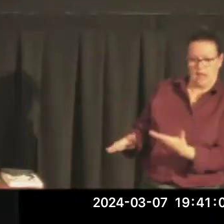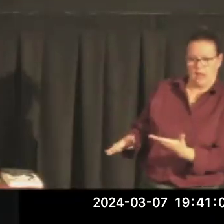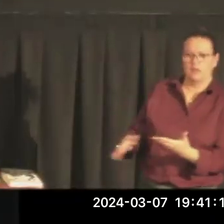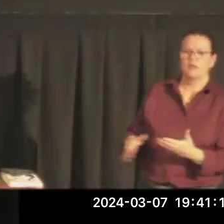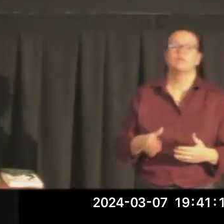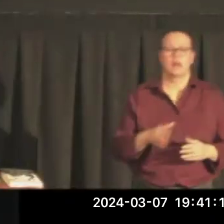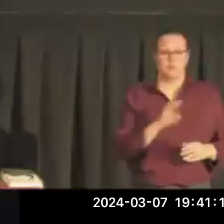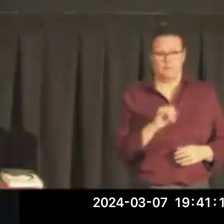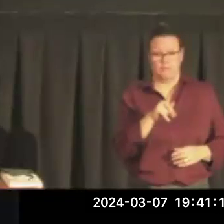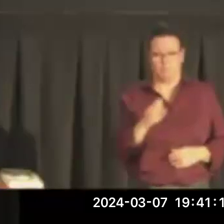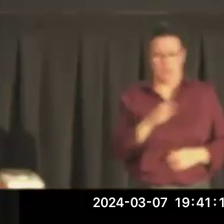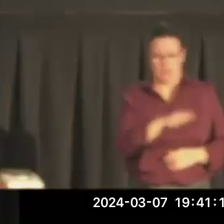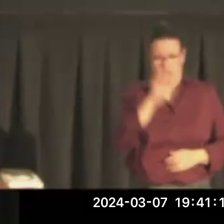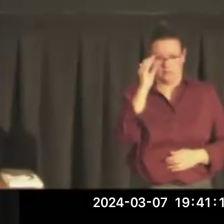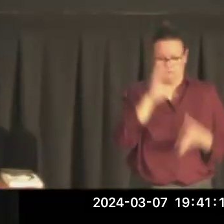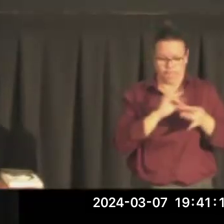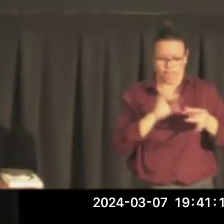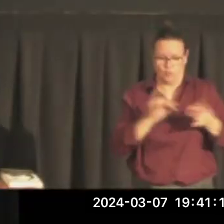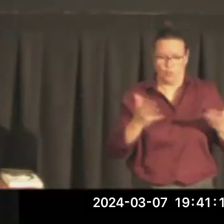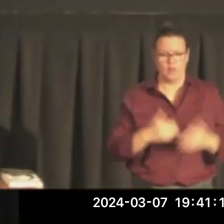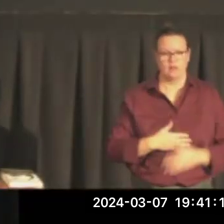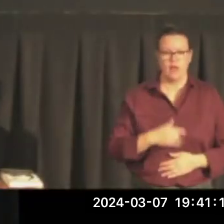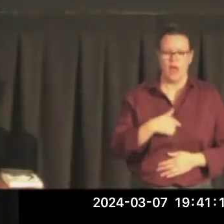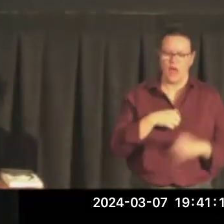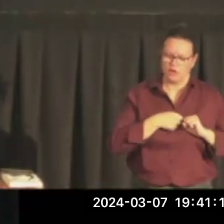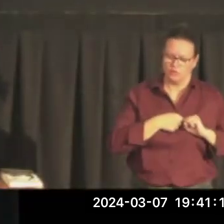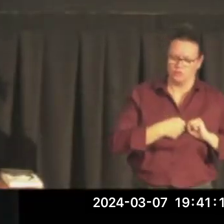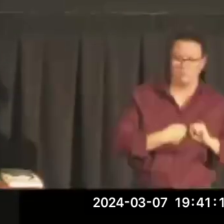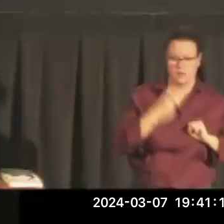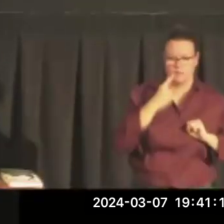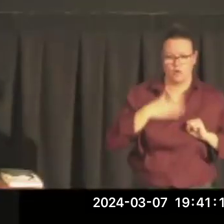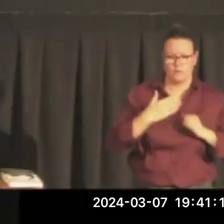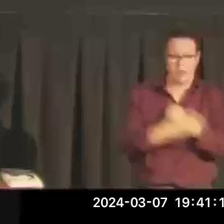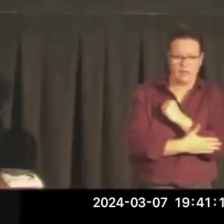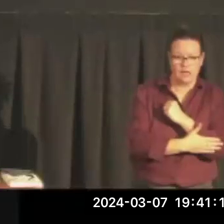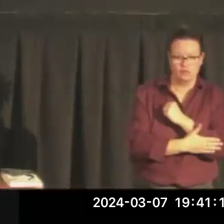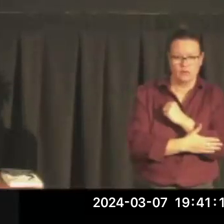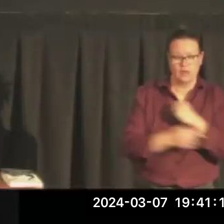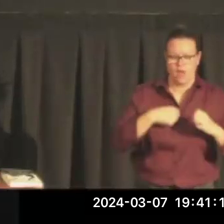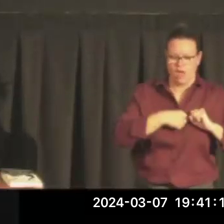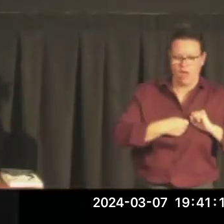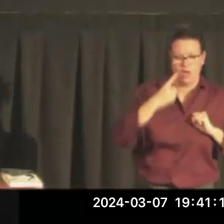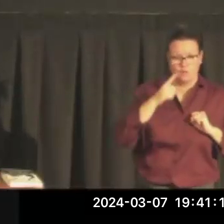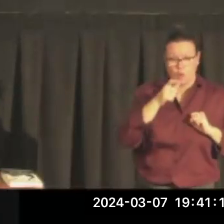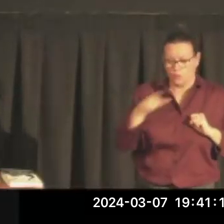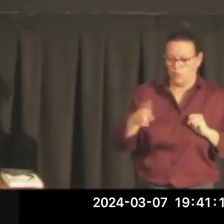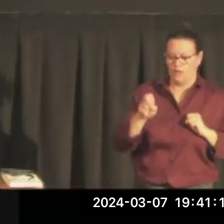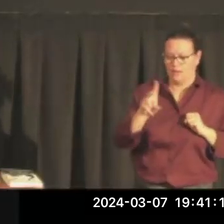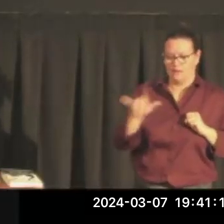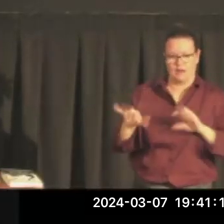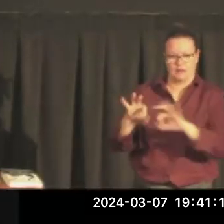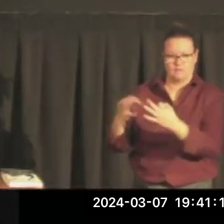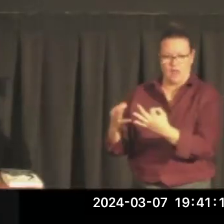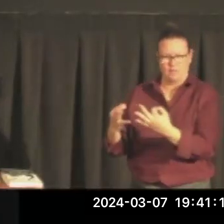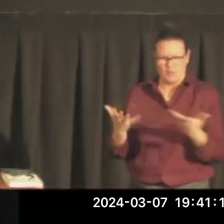to say at the time. I grieve for my country and for the Kennedys. What is wrong with our